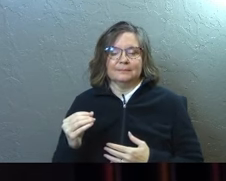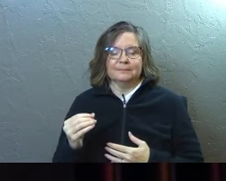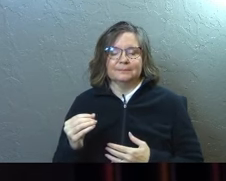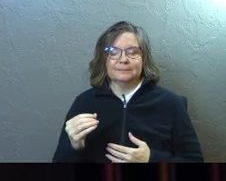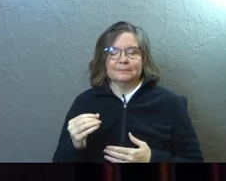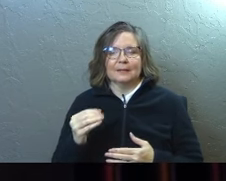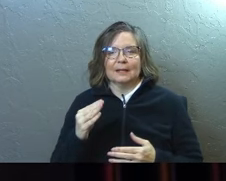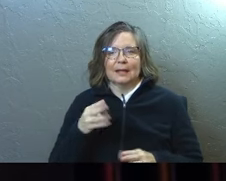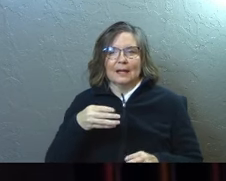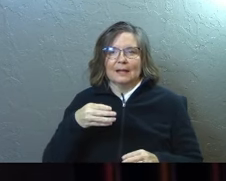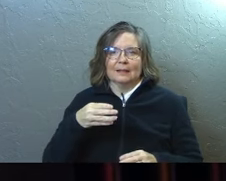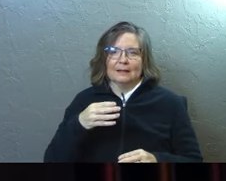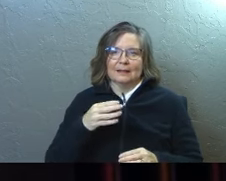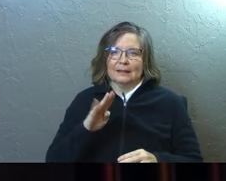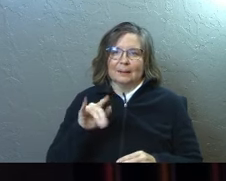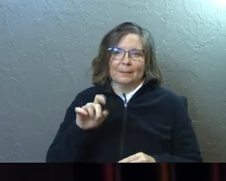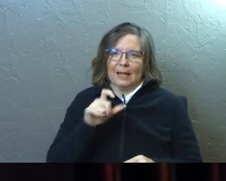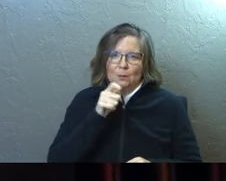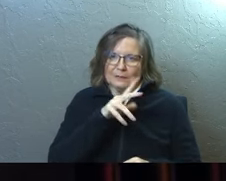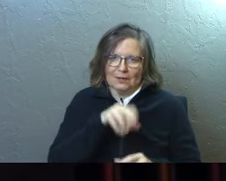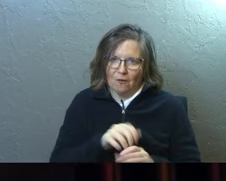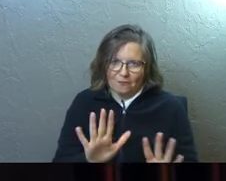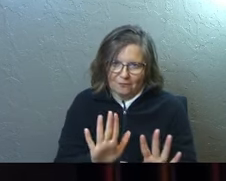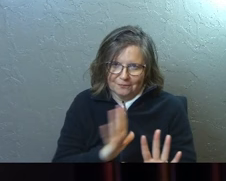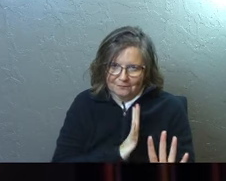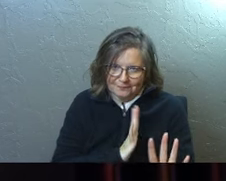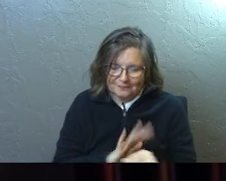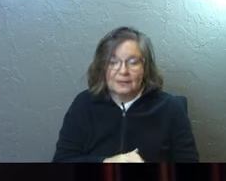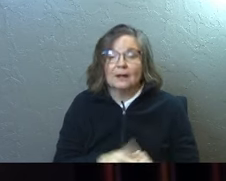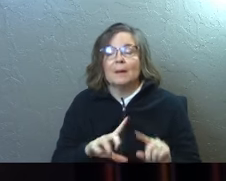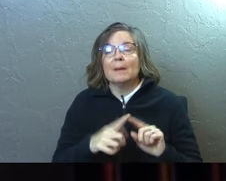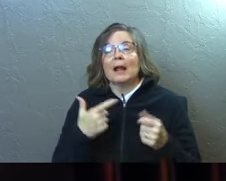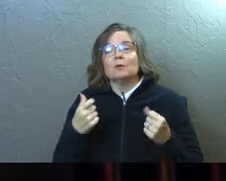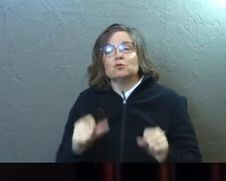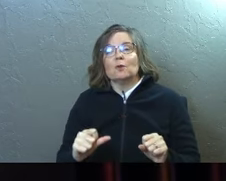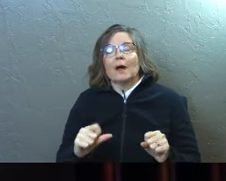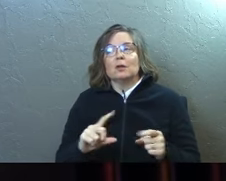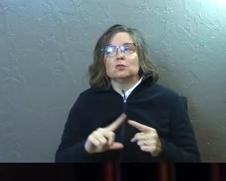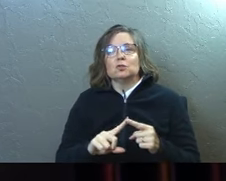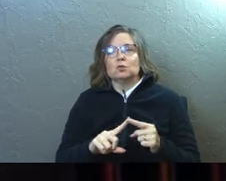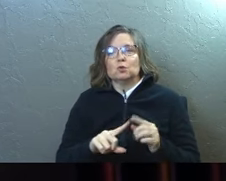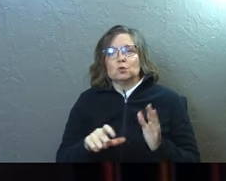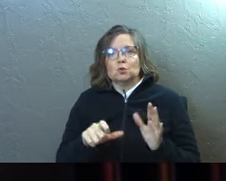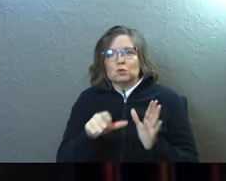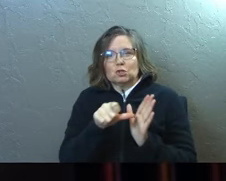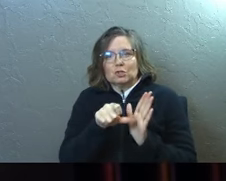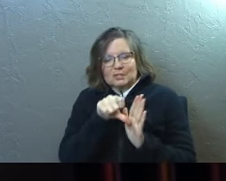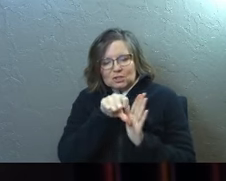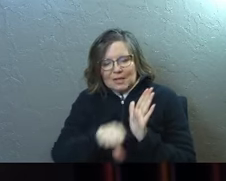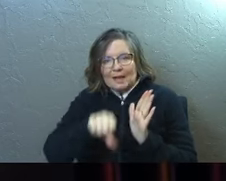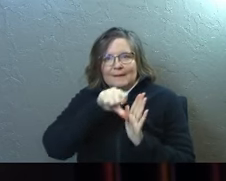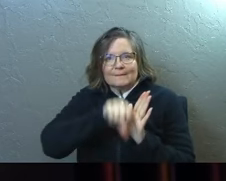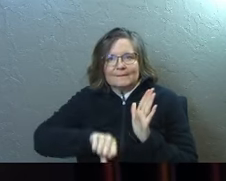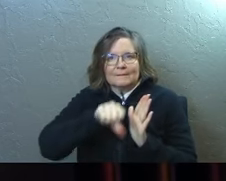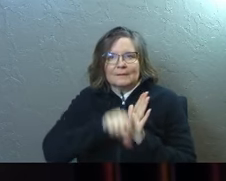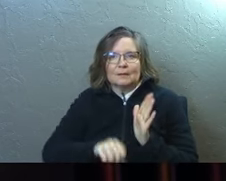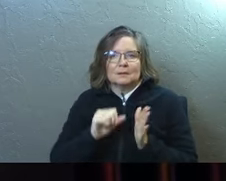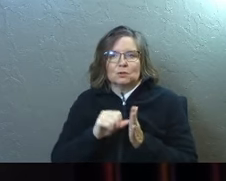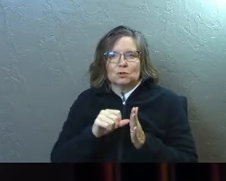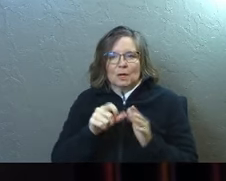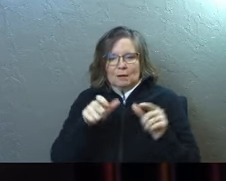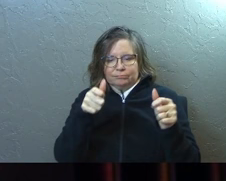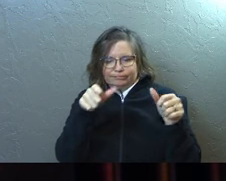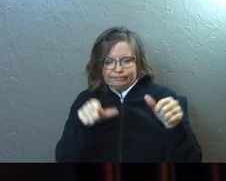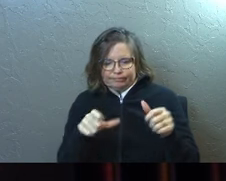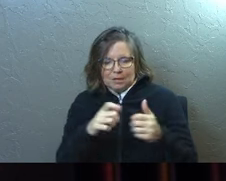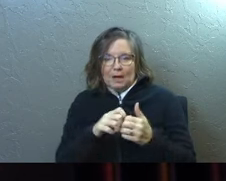the blade wasn't involved. It's okay. Um, but I was trying to shave some bark off of a tree limb and it was just,